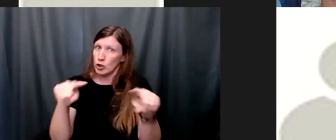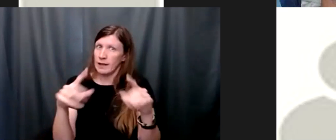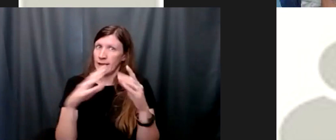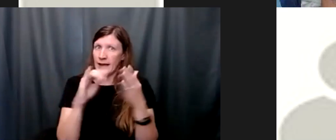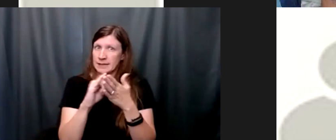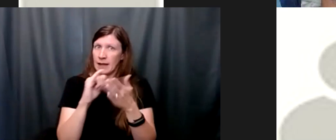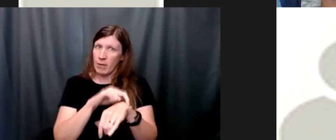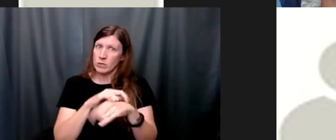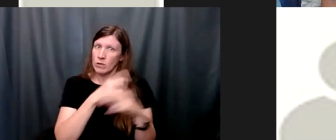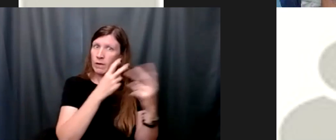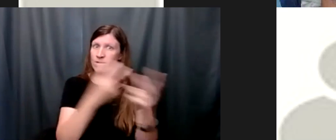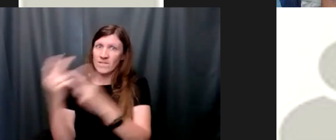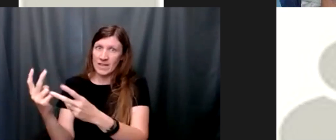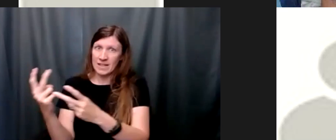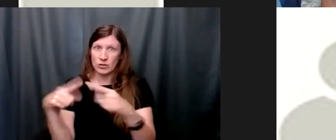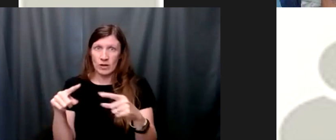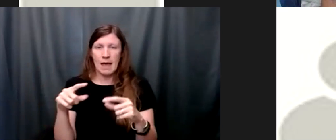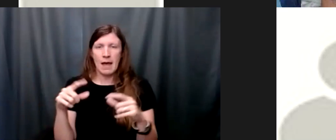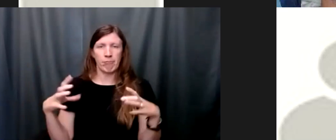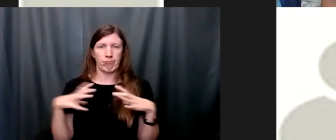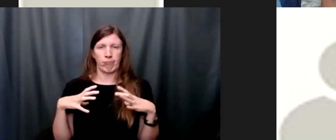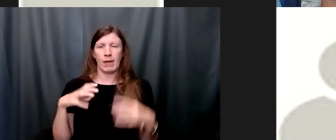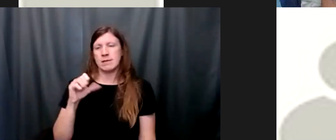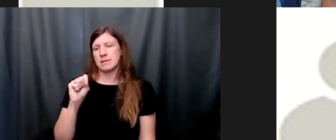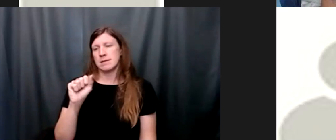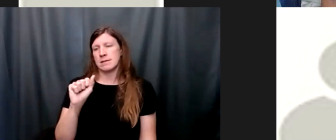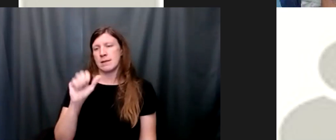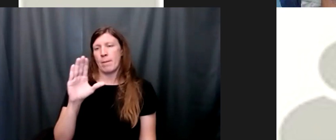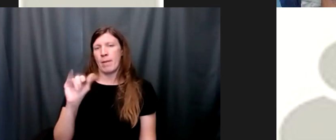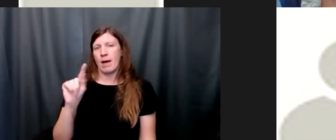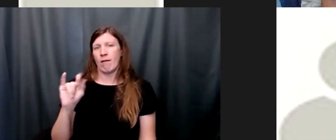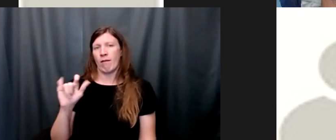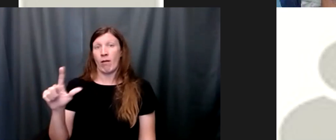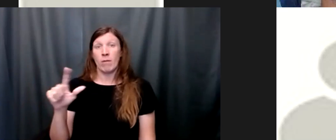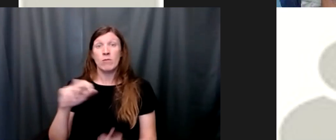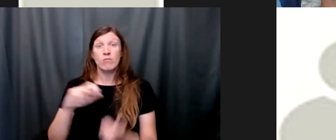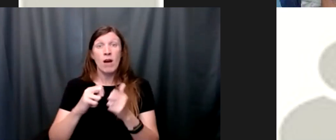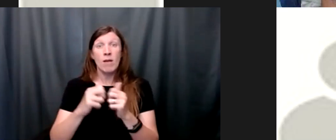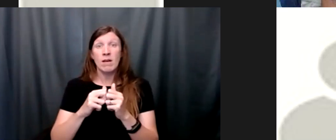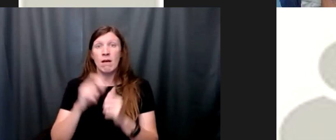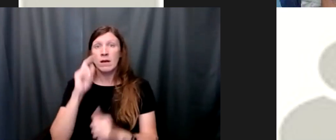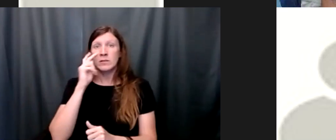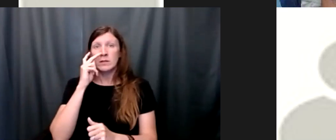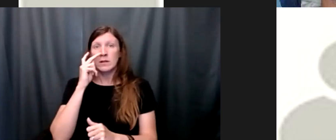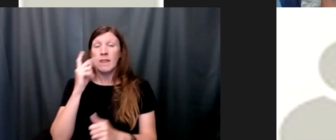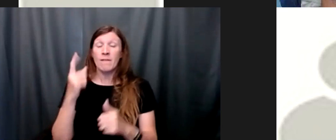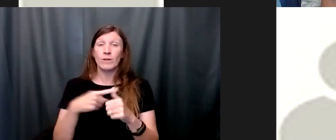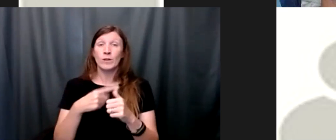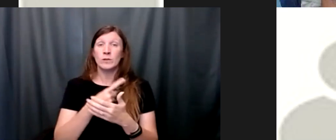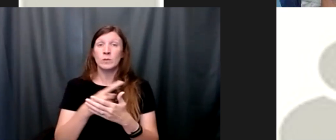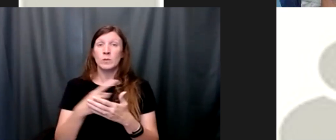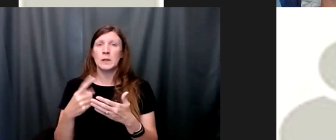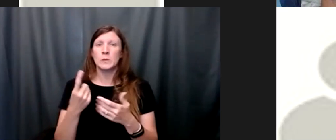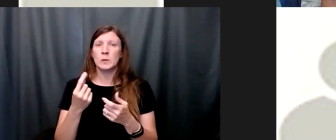the problem is i kept cheating that first week i kept